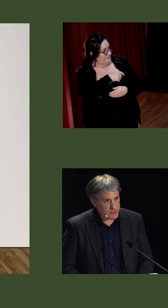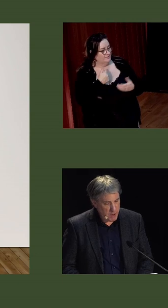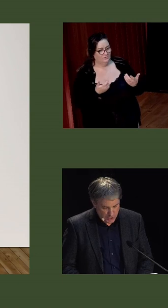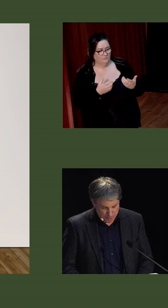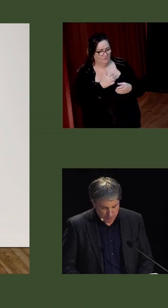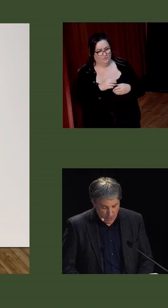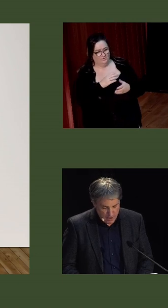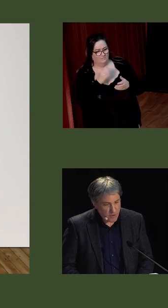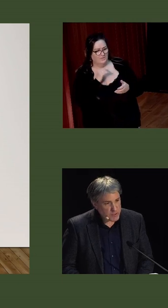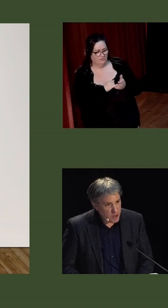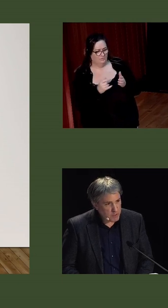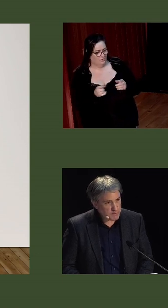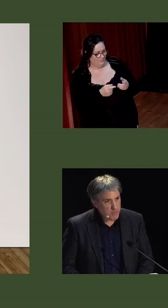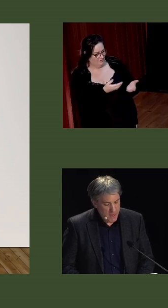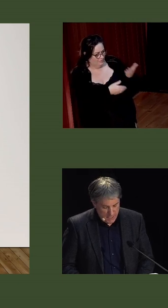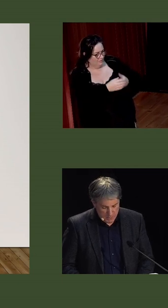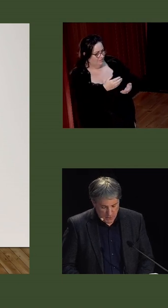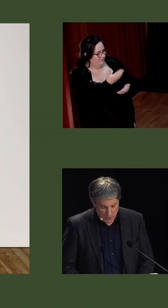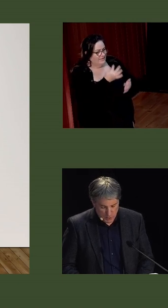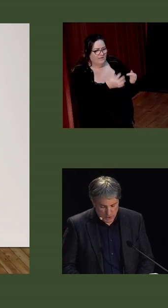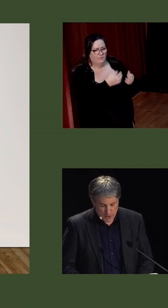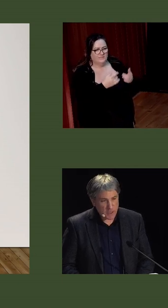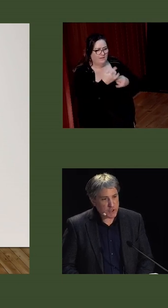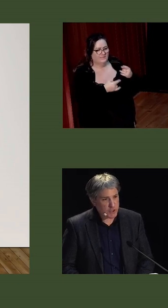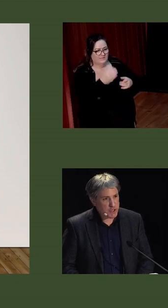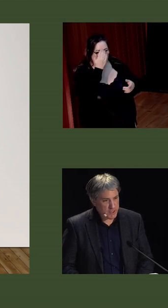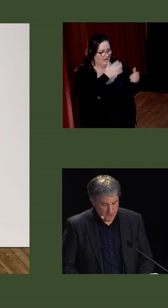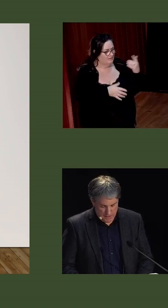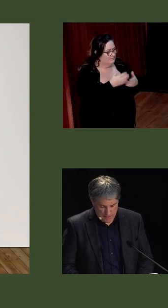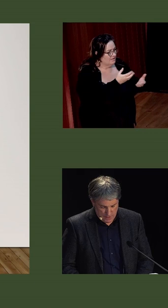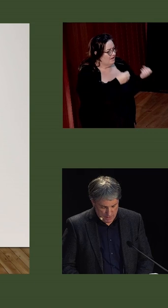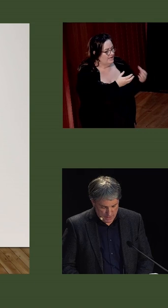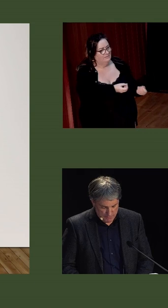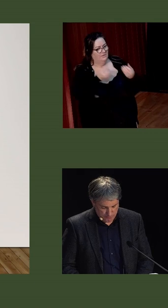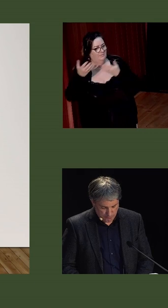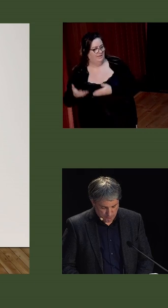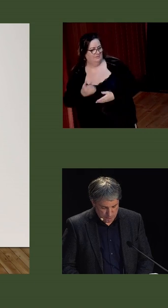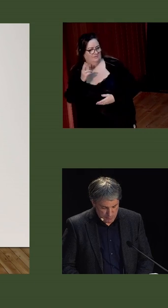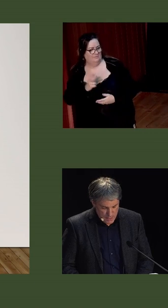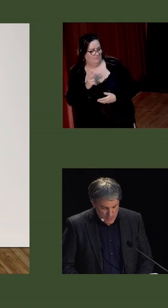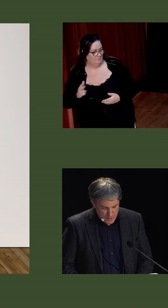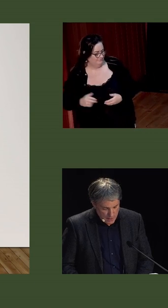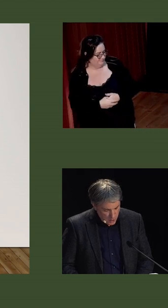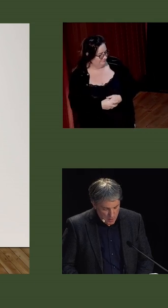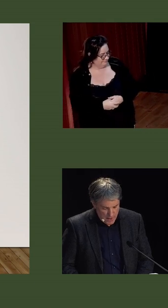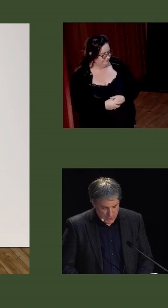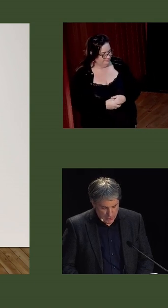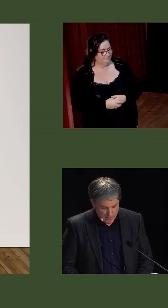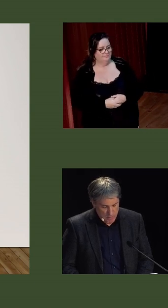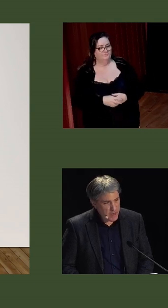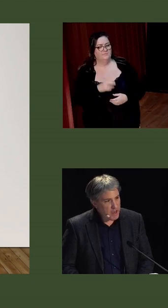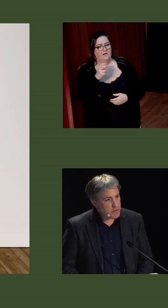on the Irish situation. For his troubles, he was cold-shouldered by church and state authorities. The